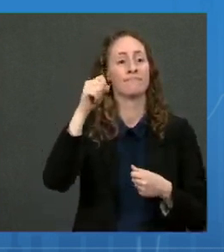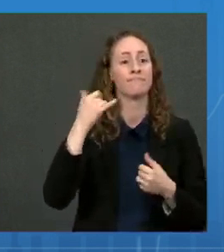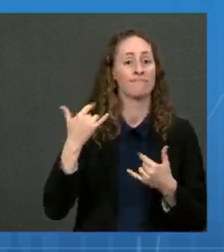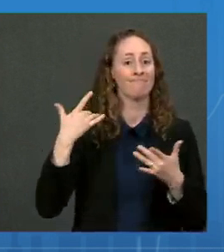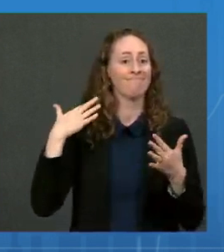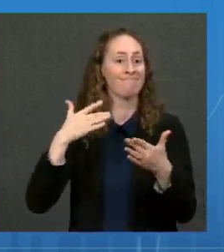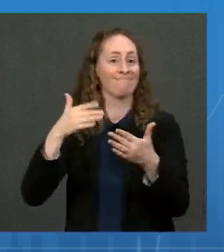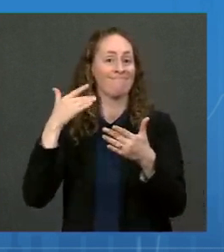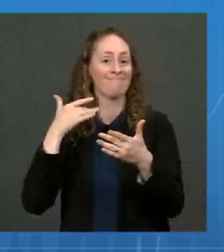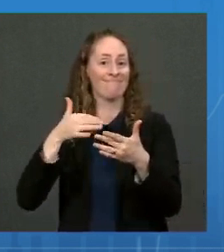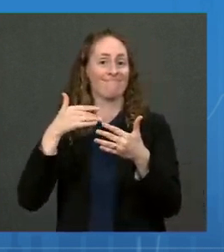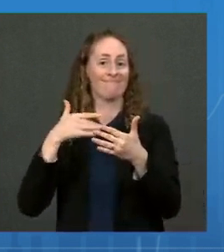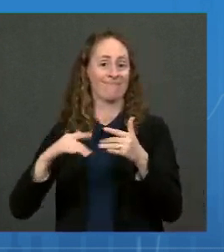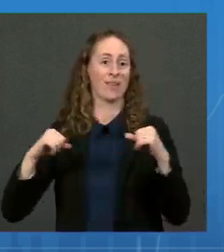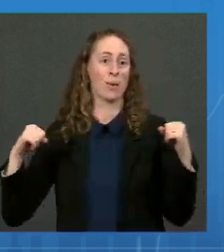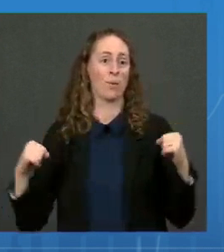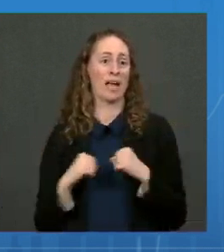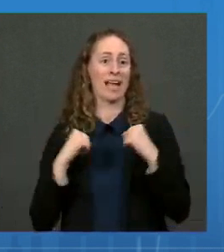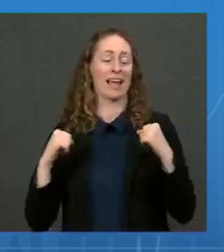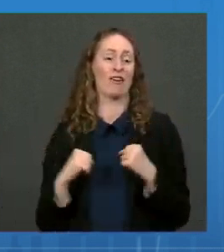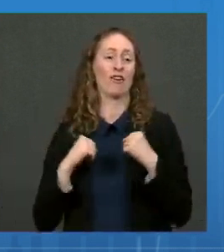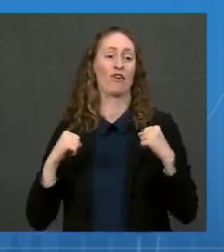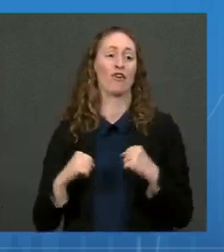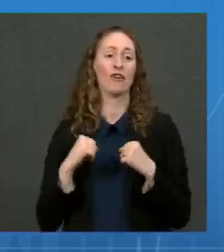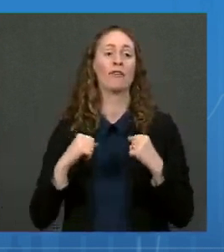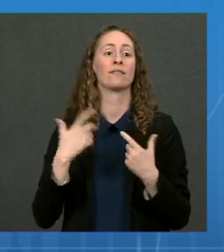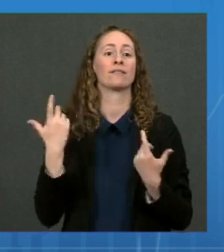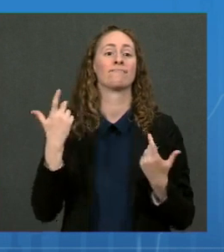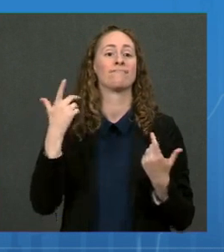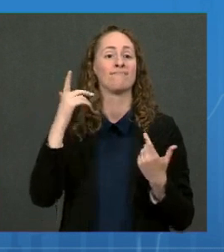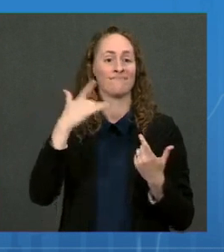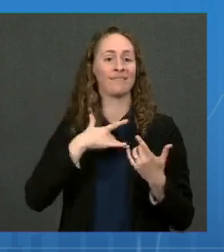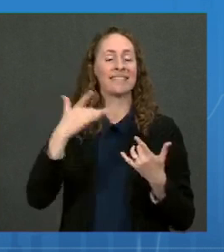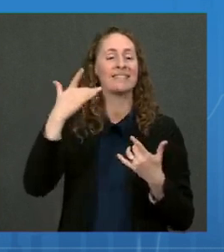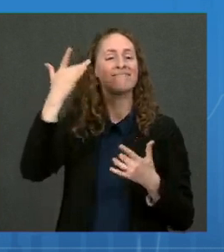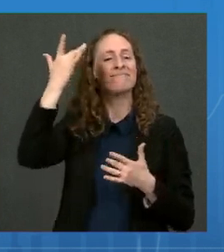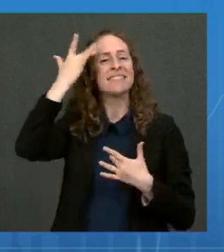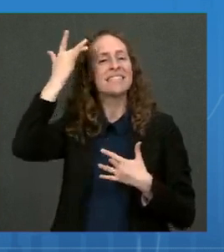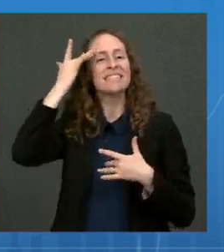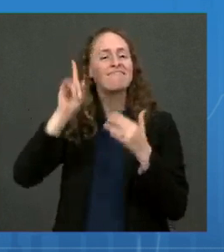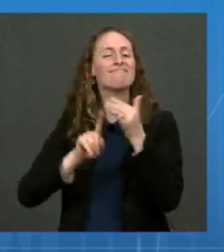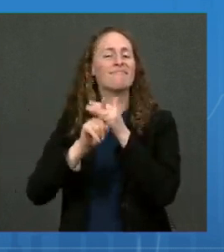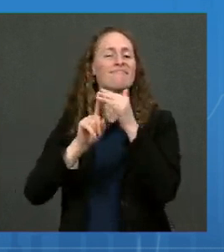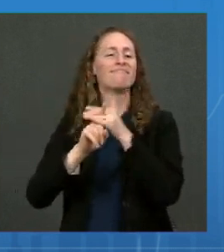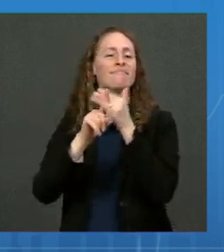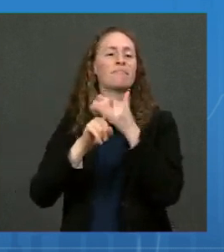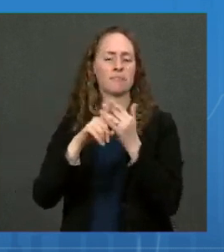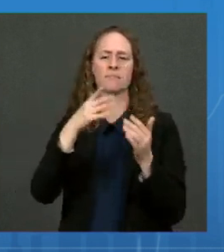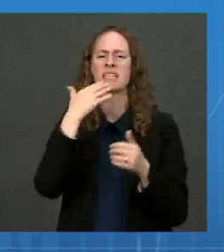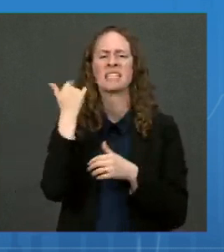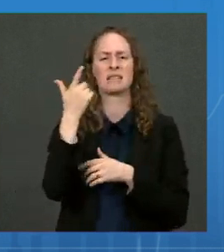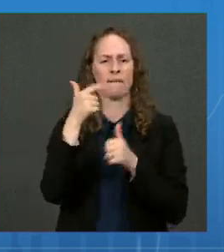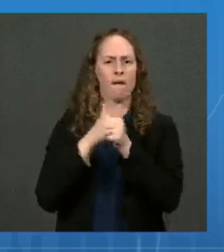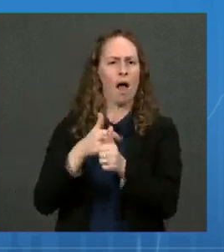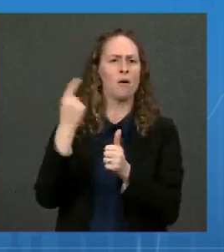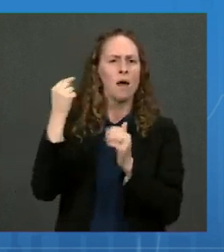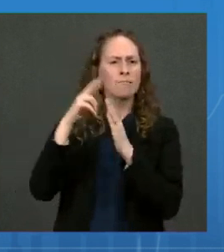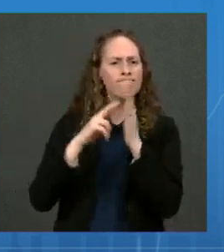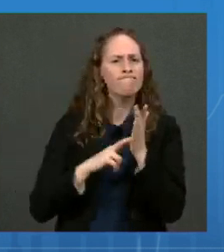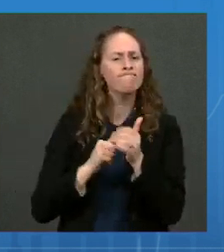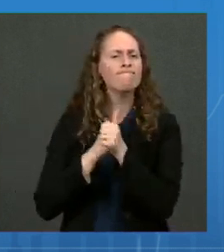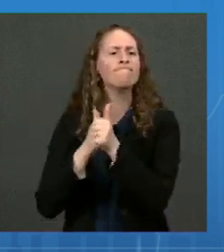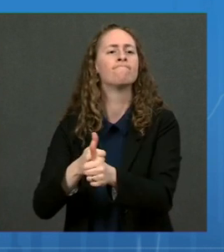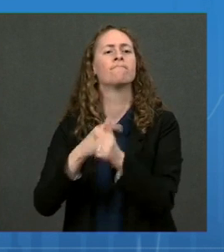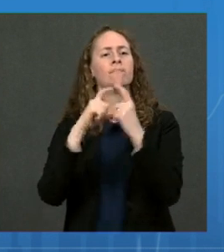season, respiratory virus season. And that includes sticking with our prevention measures that we know work. That includes masking. And of course,